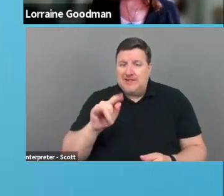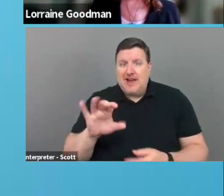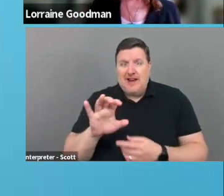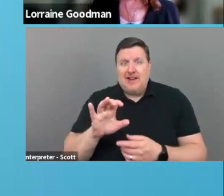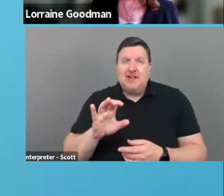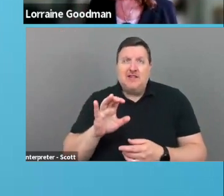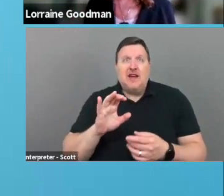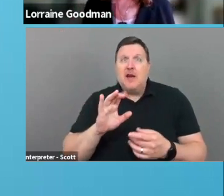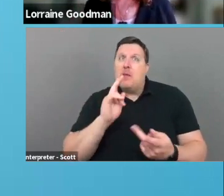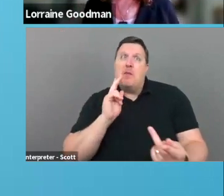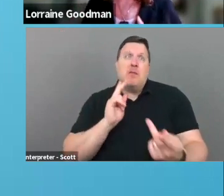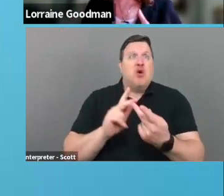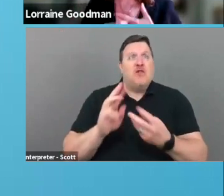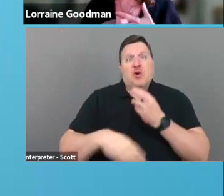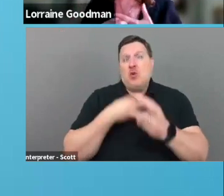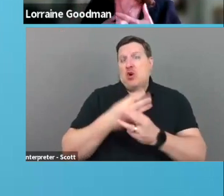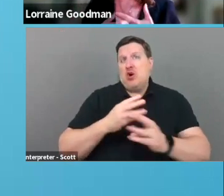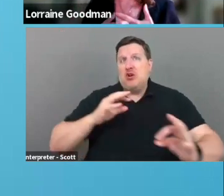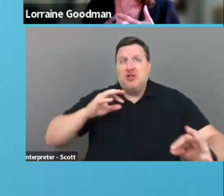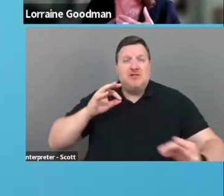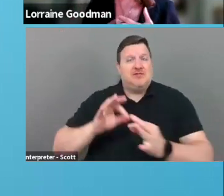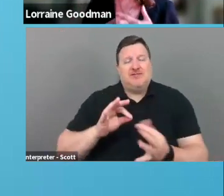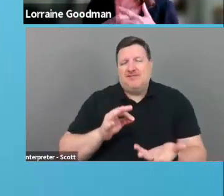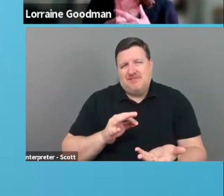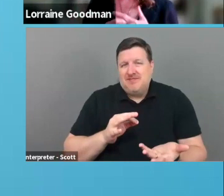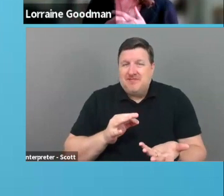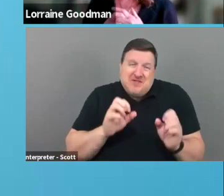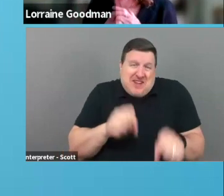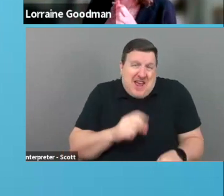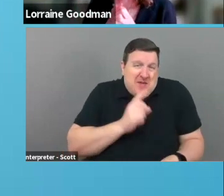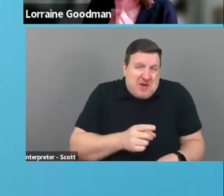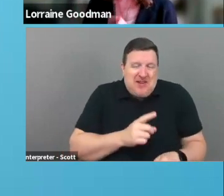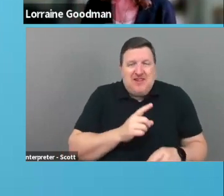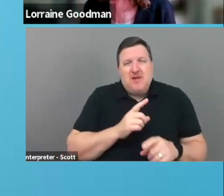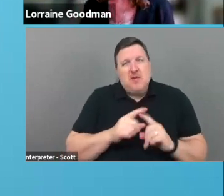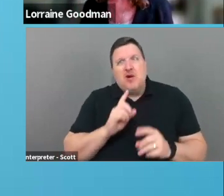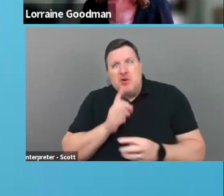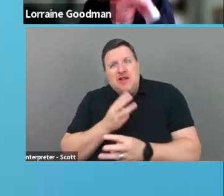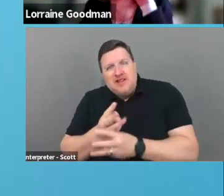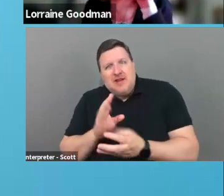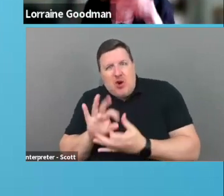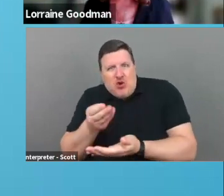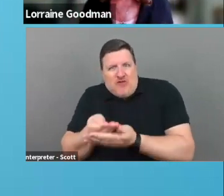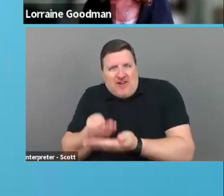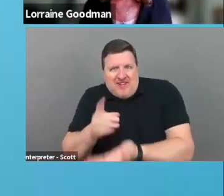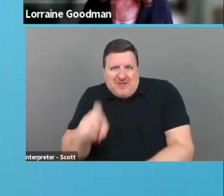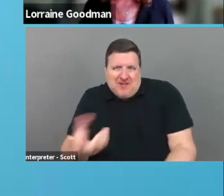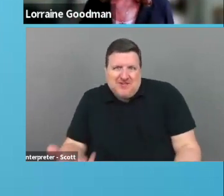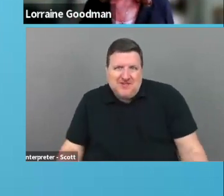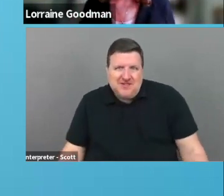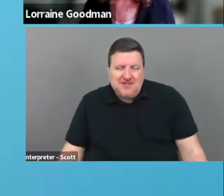idealistic. So try to be realistic about your funding options.